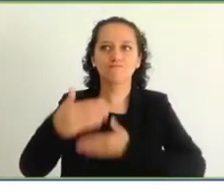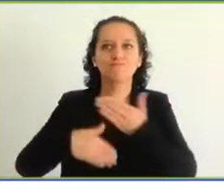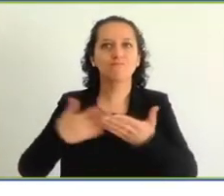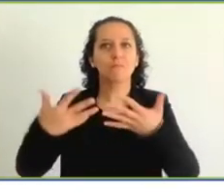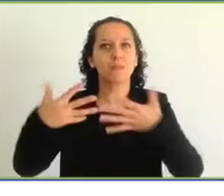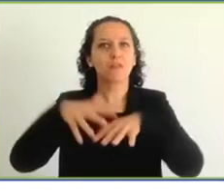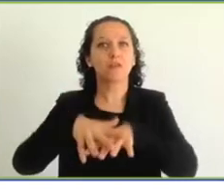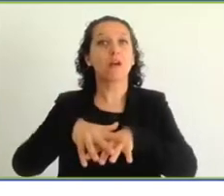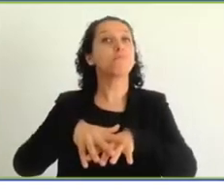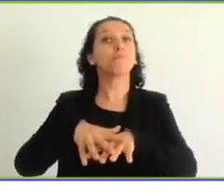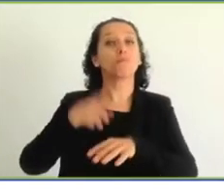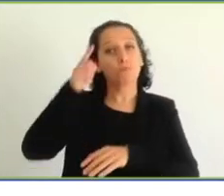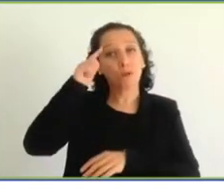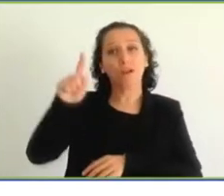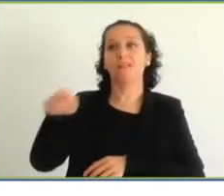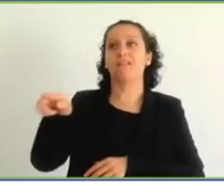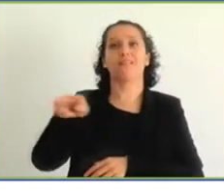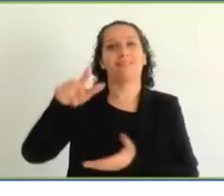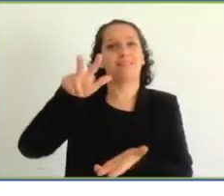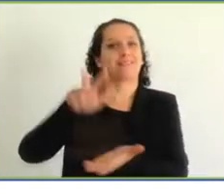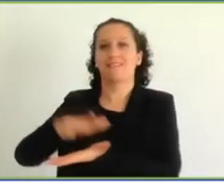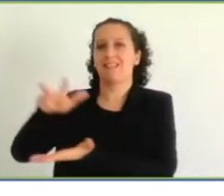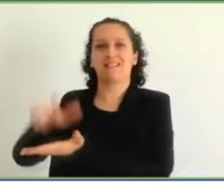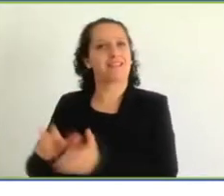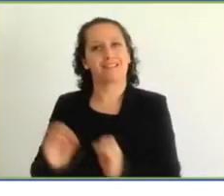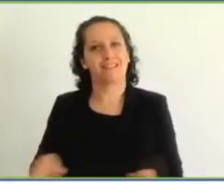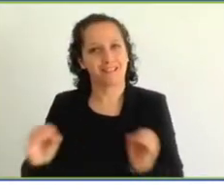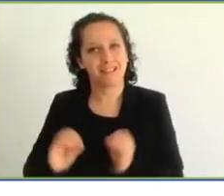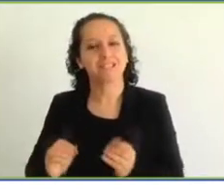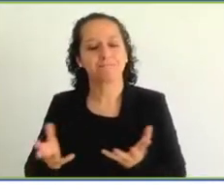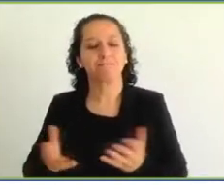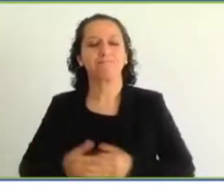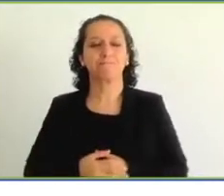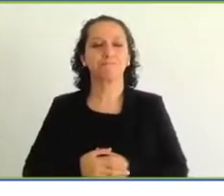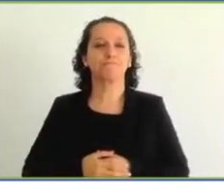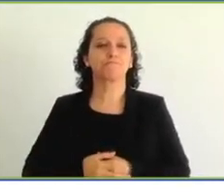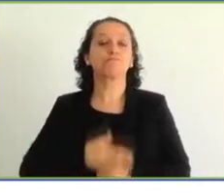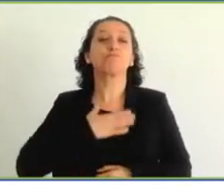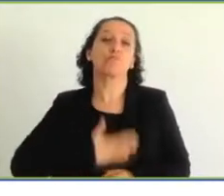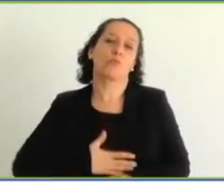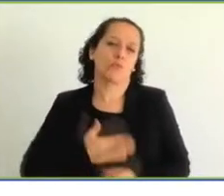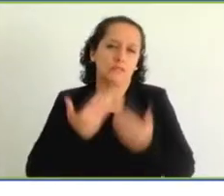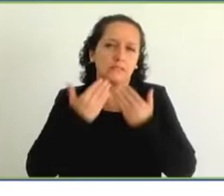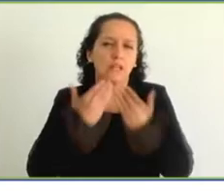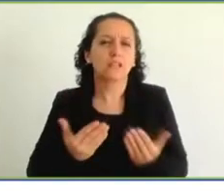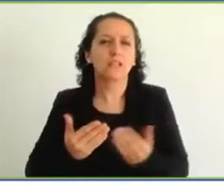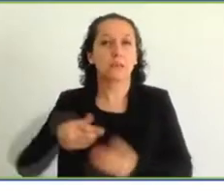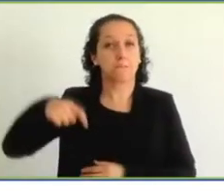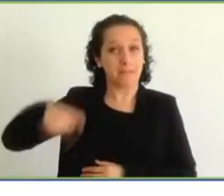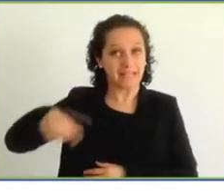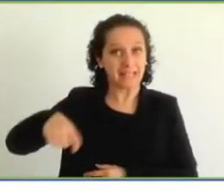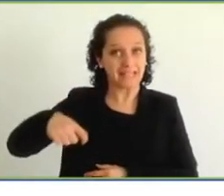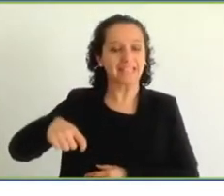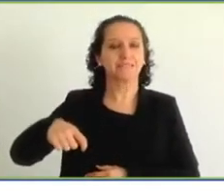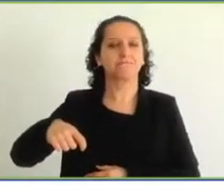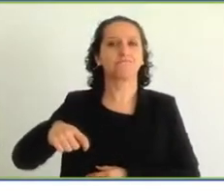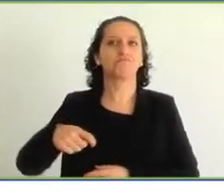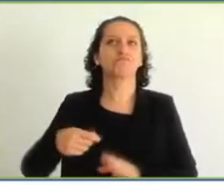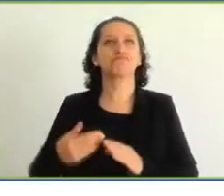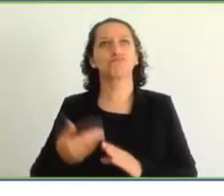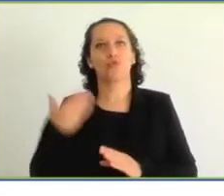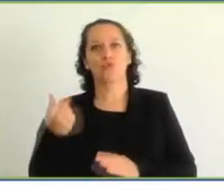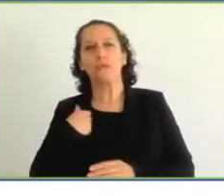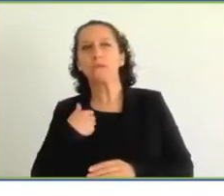us, because when I approached him for assistance to head that, to go into that mission, he was very, very